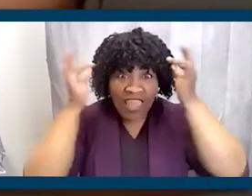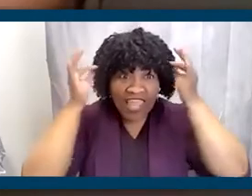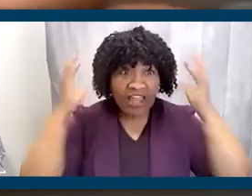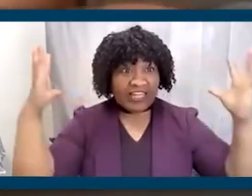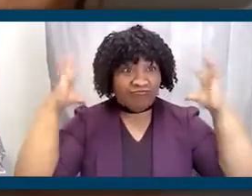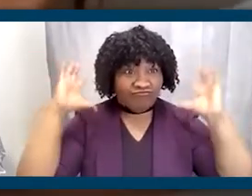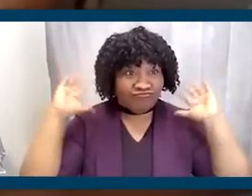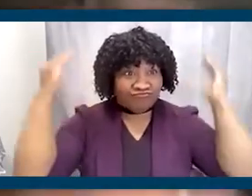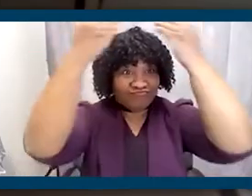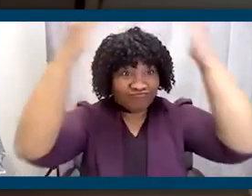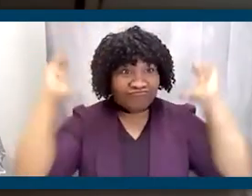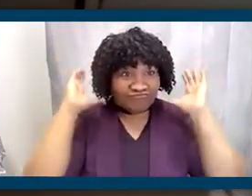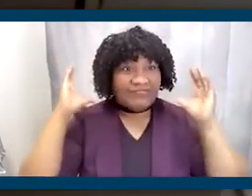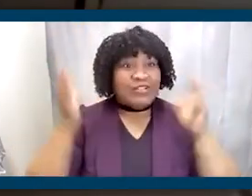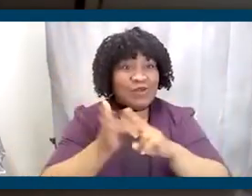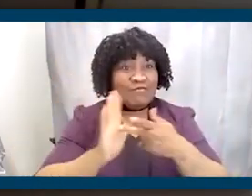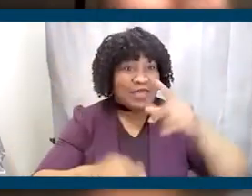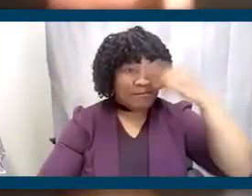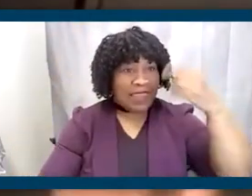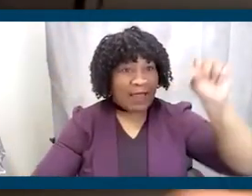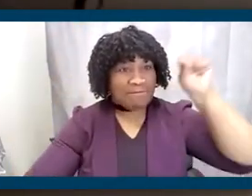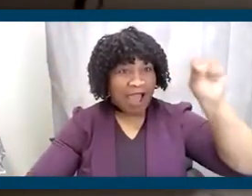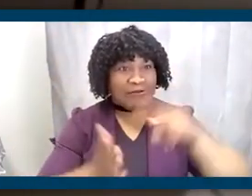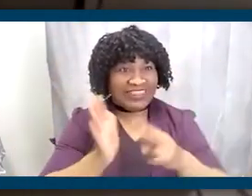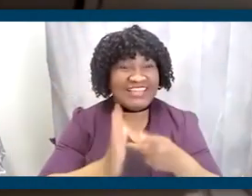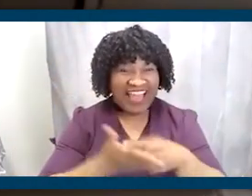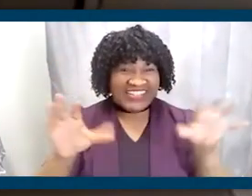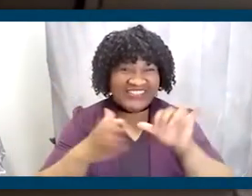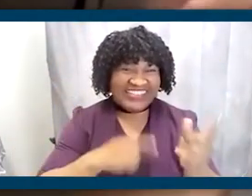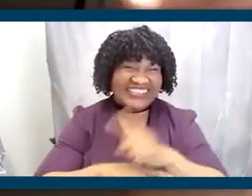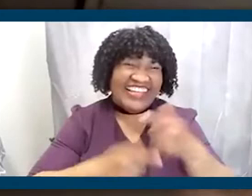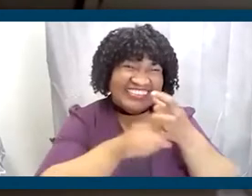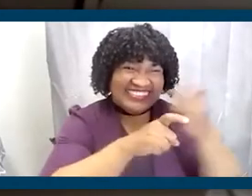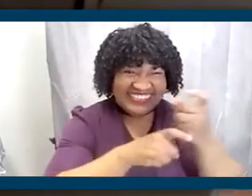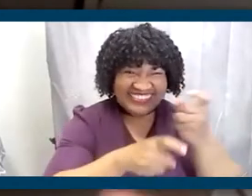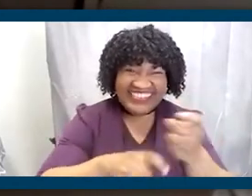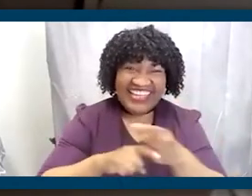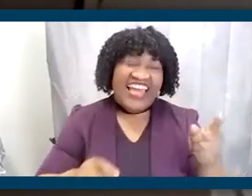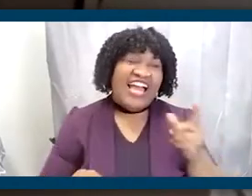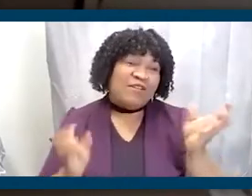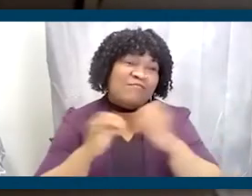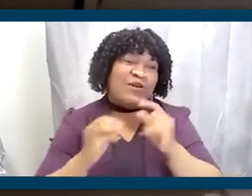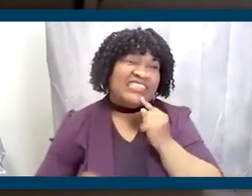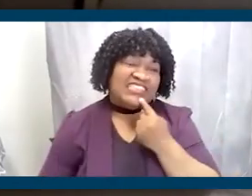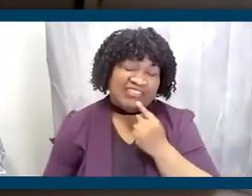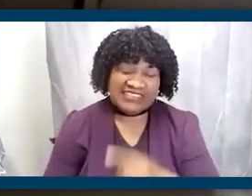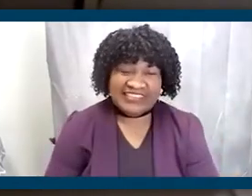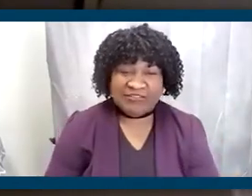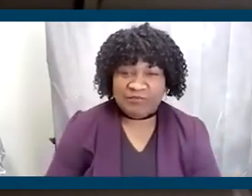afro to really be embodied what Black power could do today and stylistic, know, but on a more serious note.